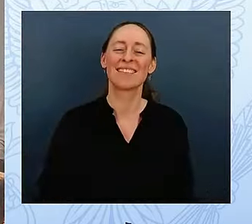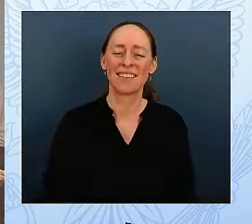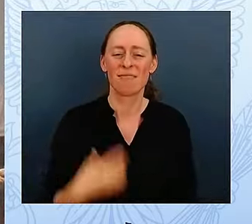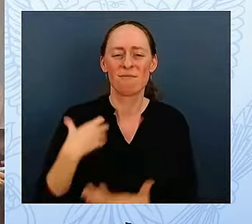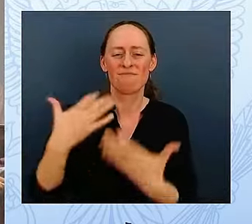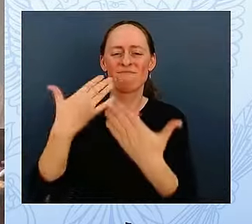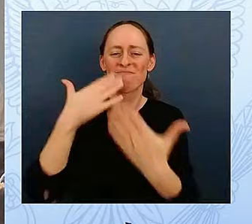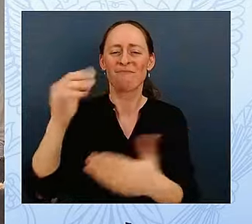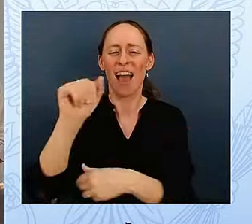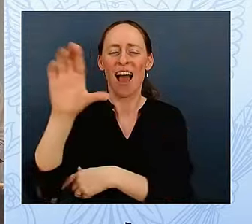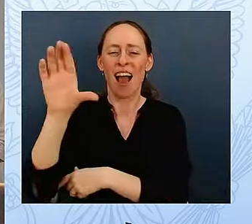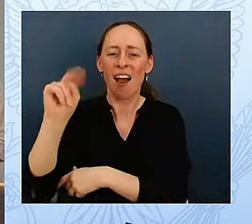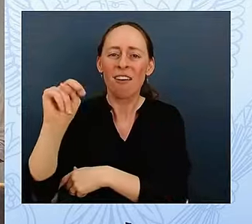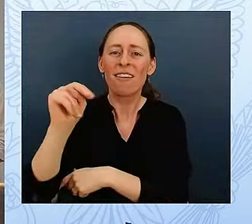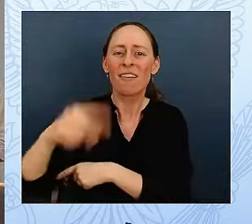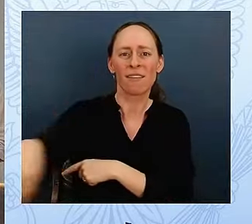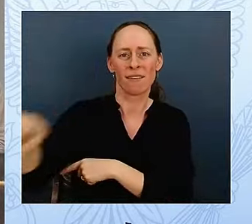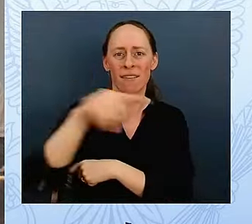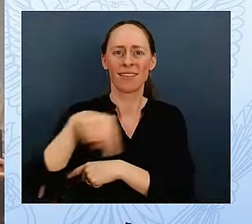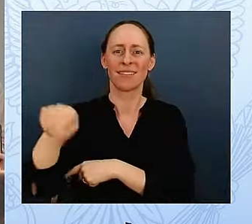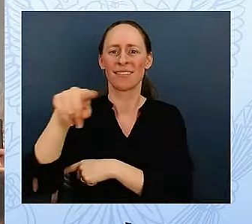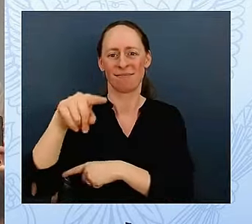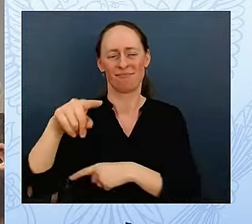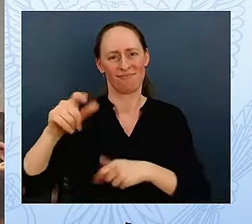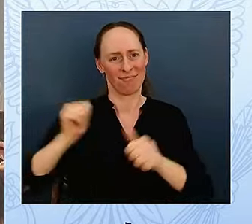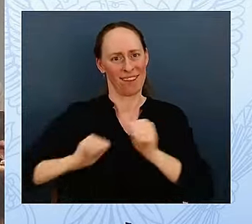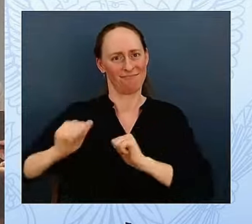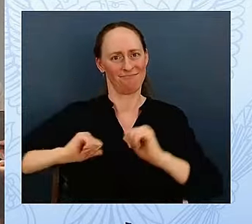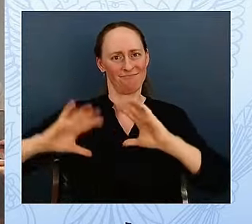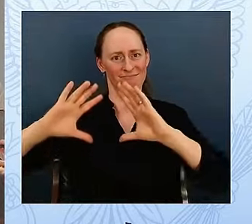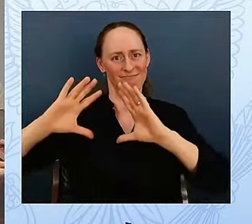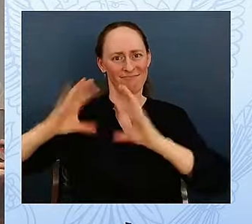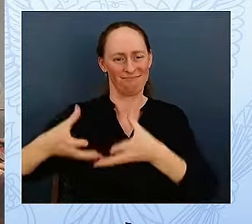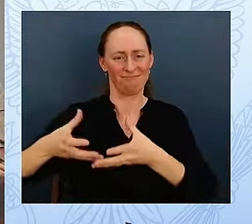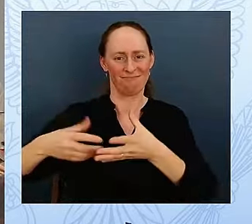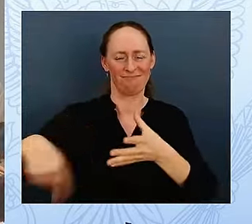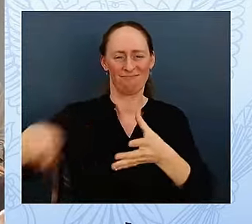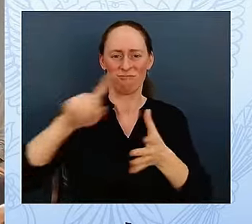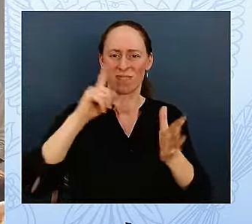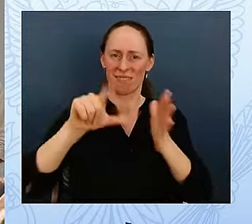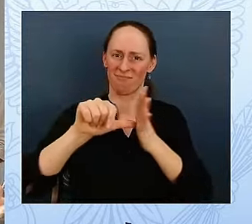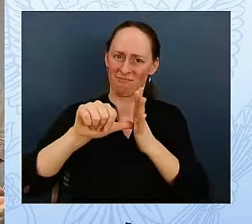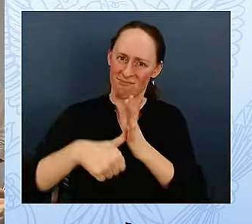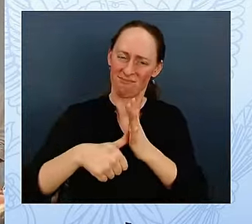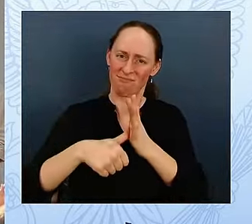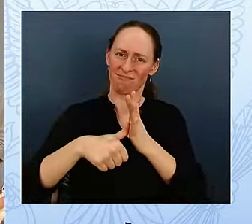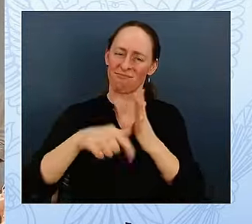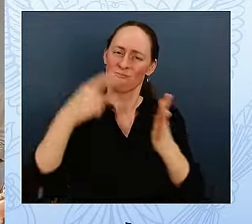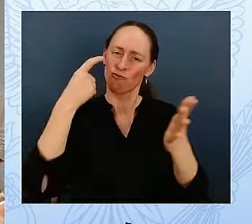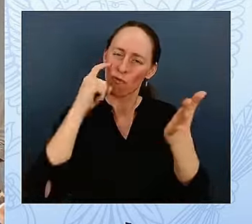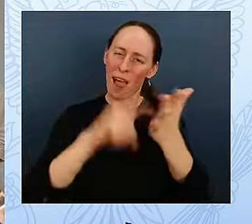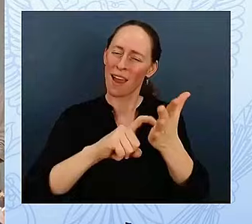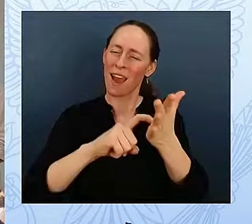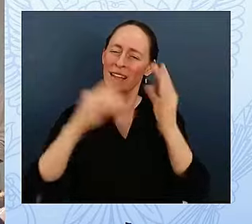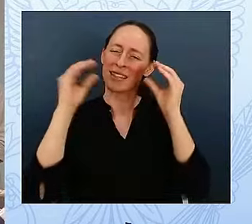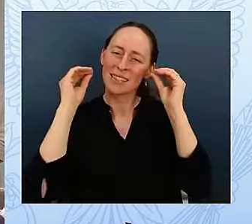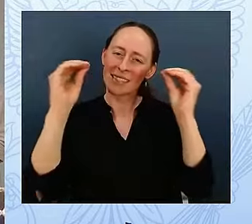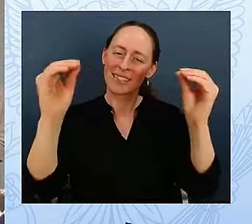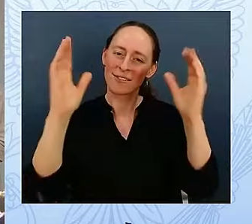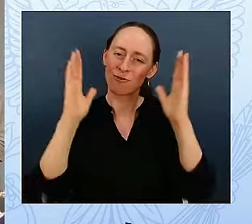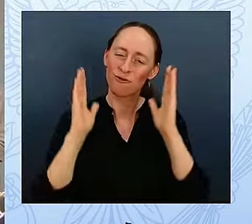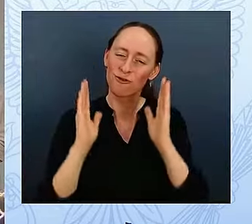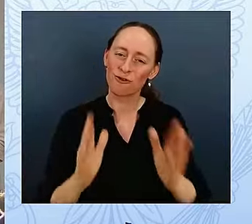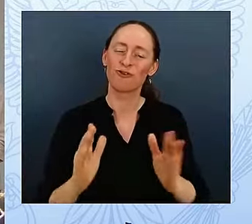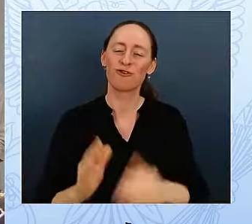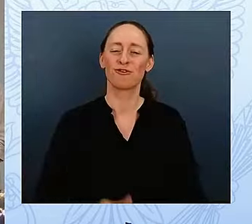that beautiful tribute to educators everywhere. We just came from the Oval. But